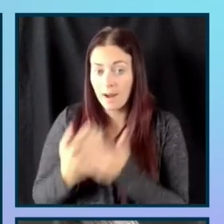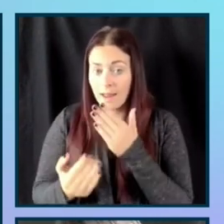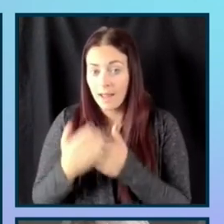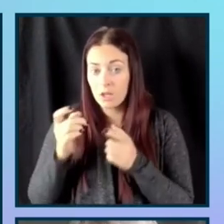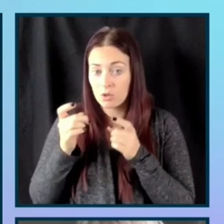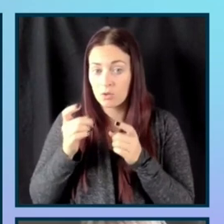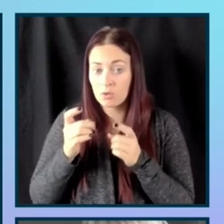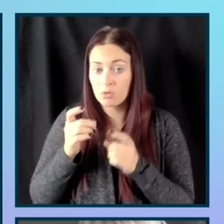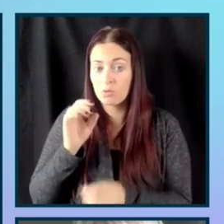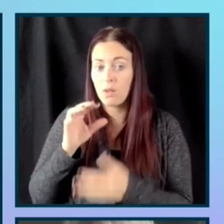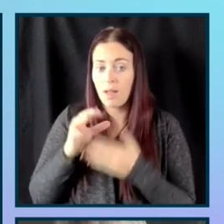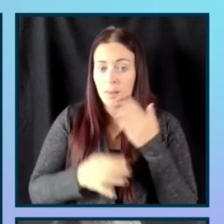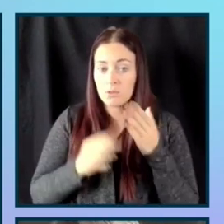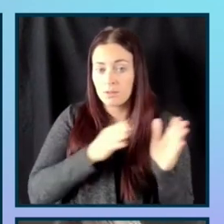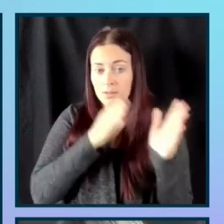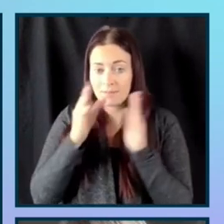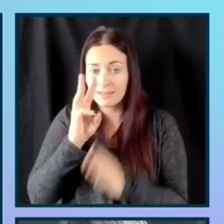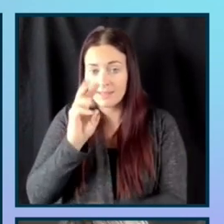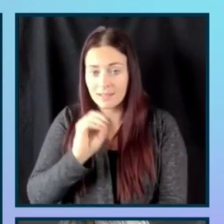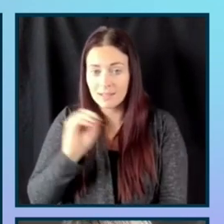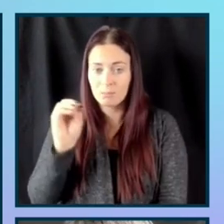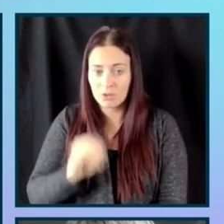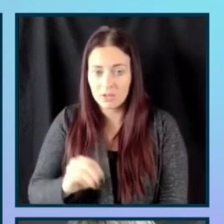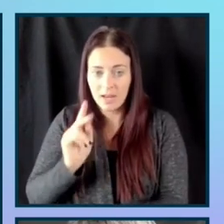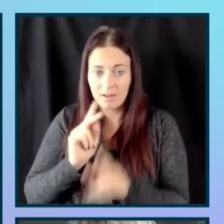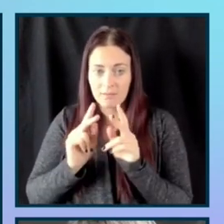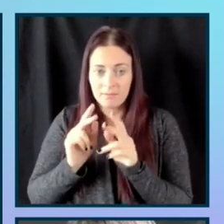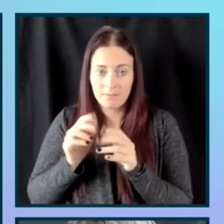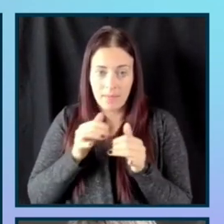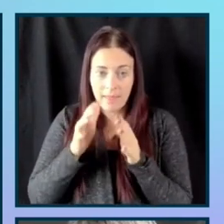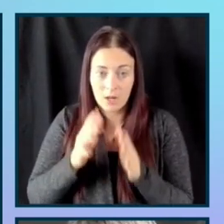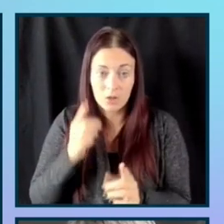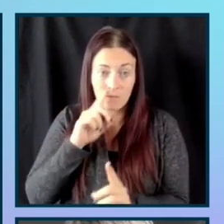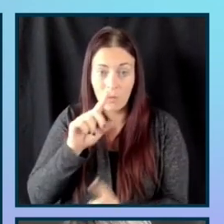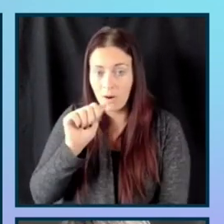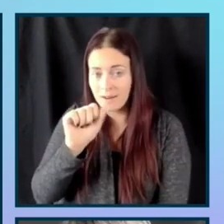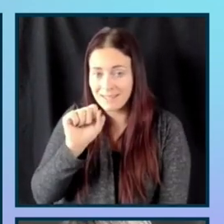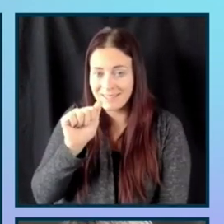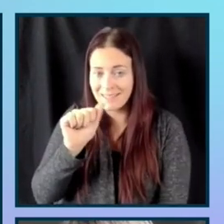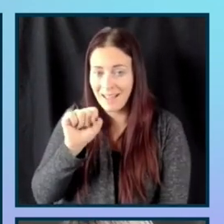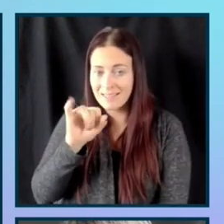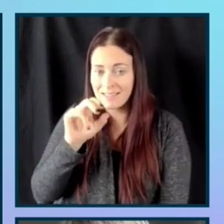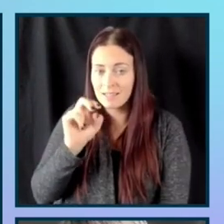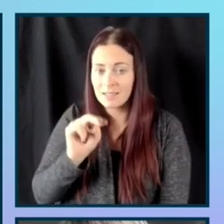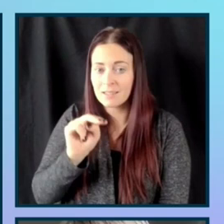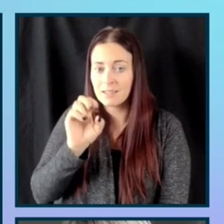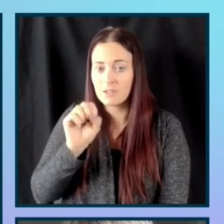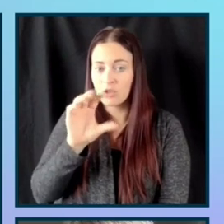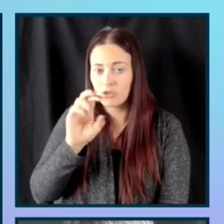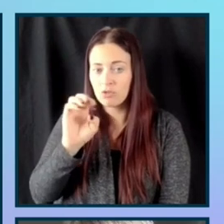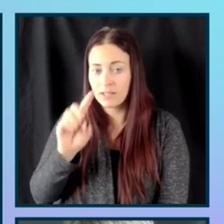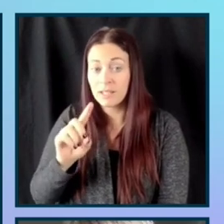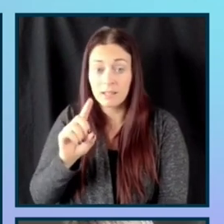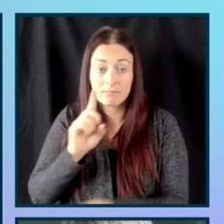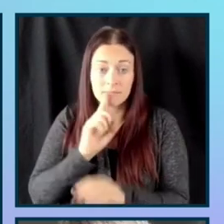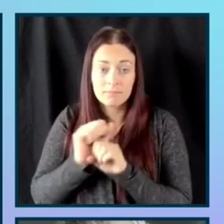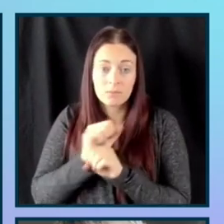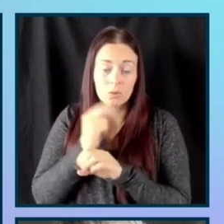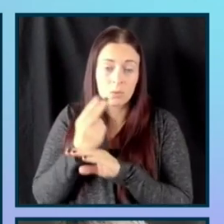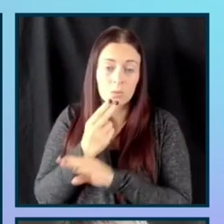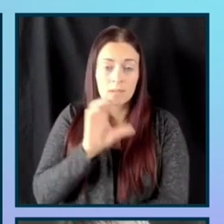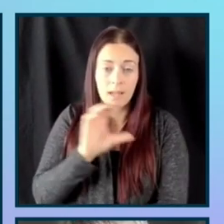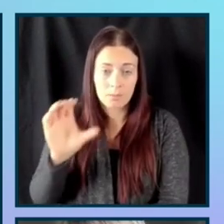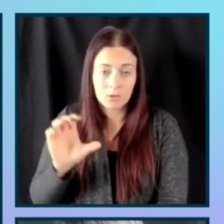assassin's creed, um, turn on their subtitles. And then we also see that 95% of assassin's creed, um,